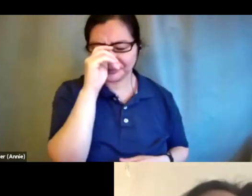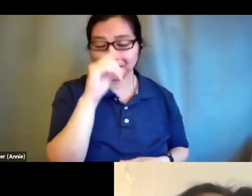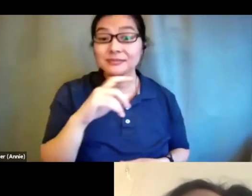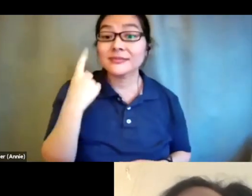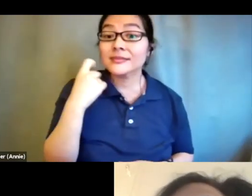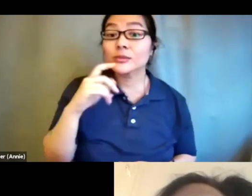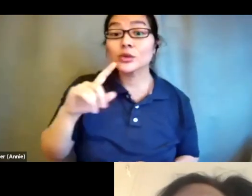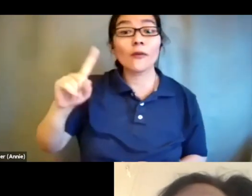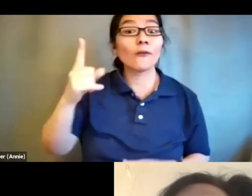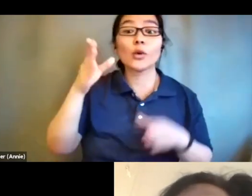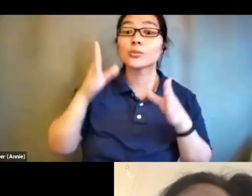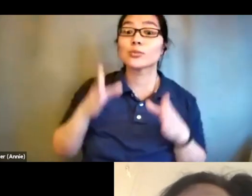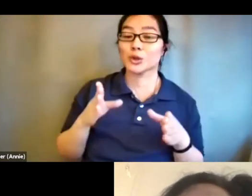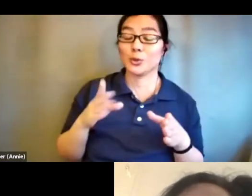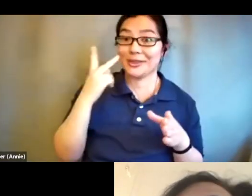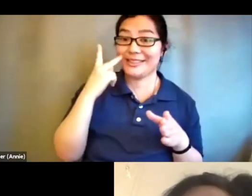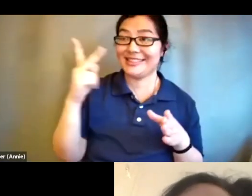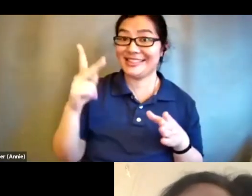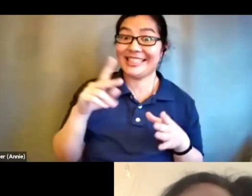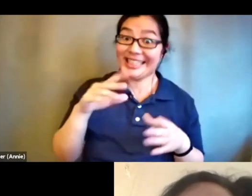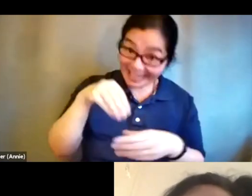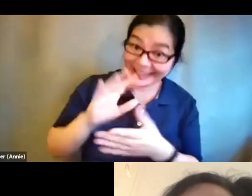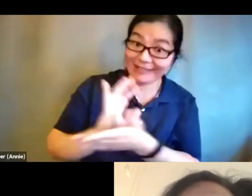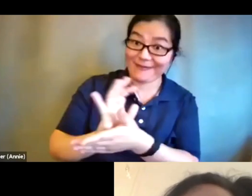in the film and who we also hear